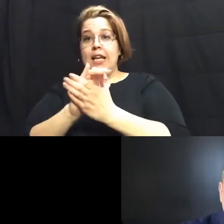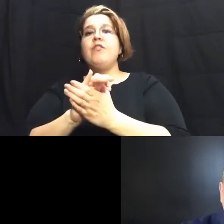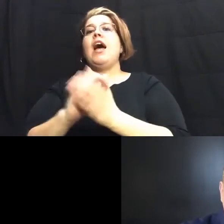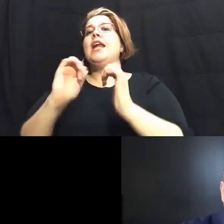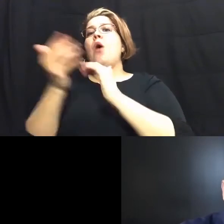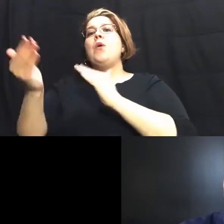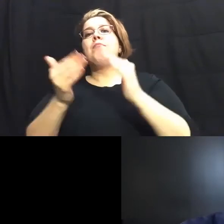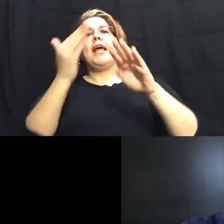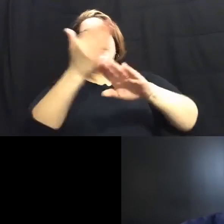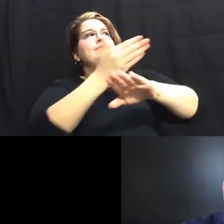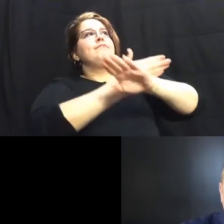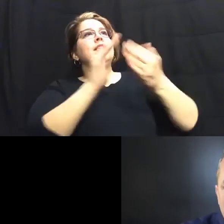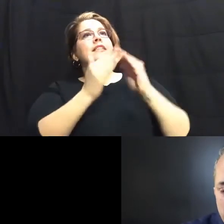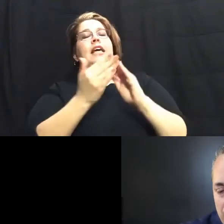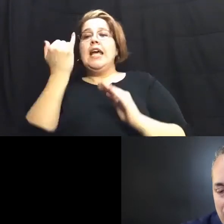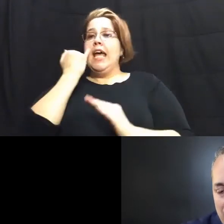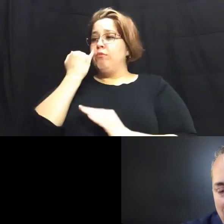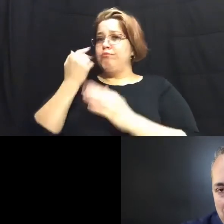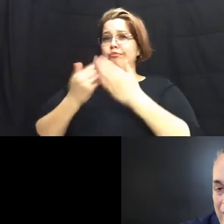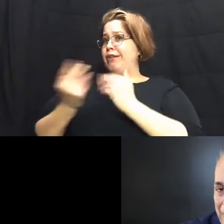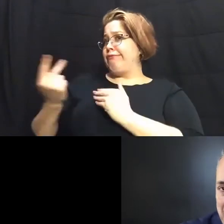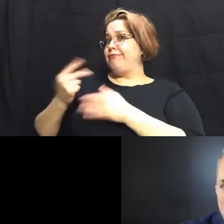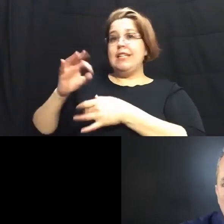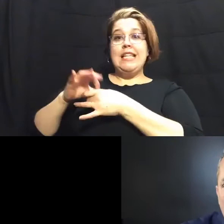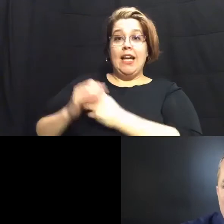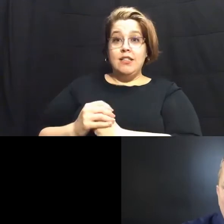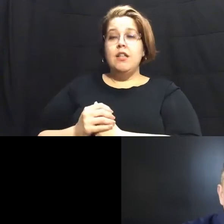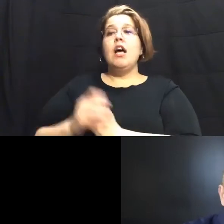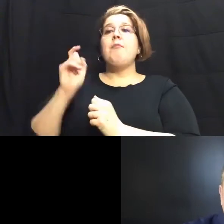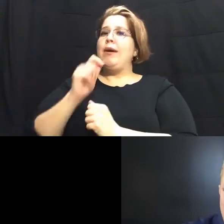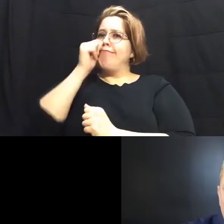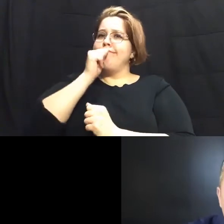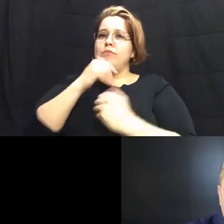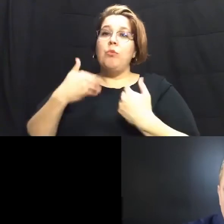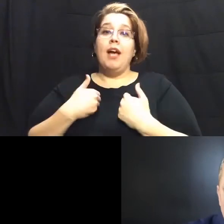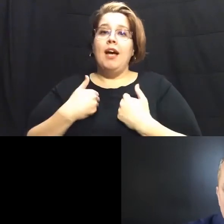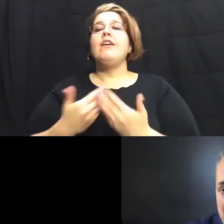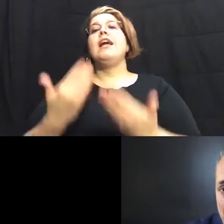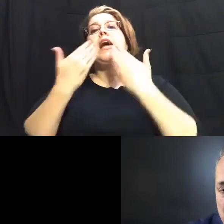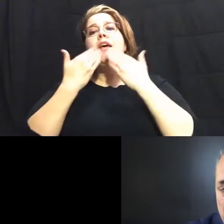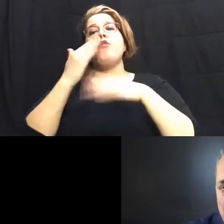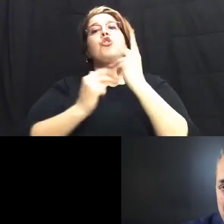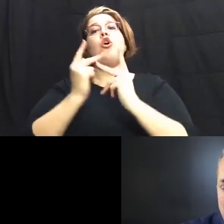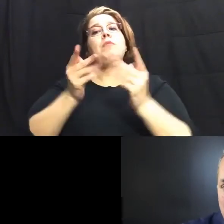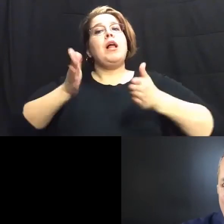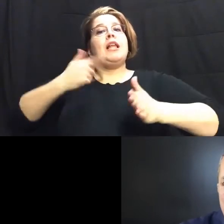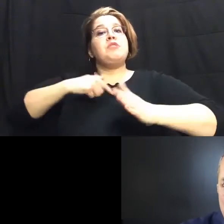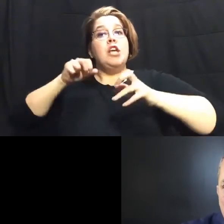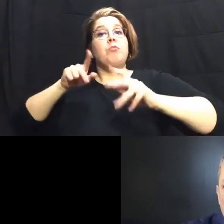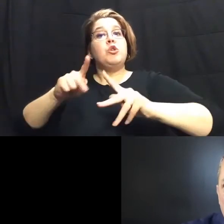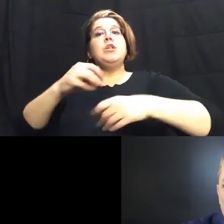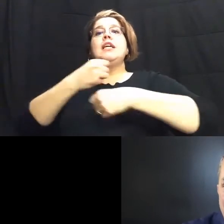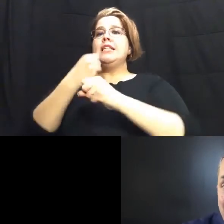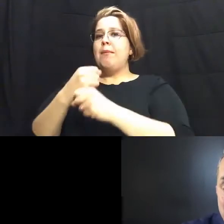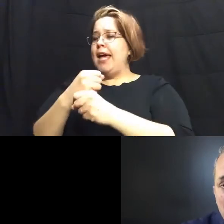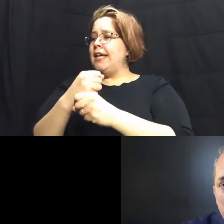if either one of us is either re-elected or elected but um you know we have to make do with what we have and i'm thankful to everybody that gives us an opportunity at least make an argument to earn